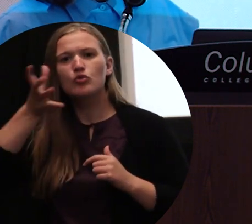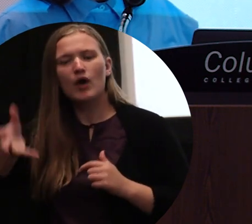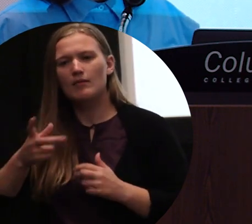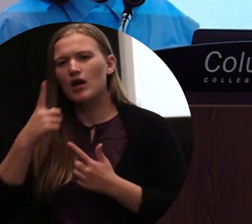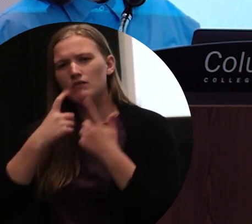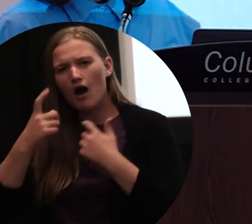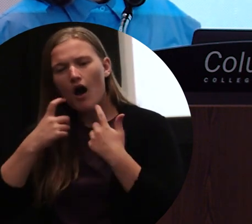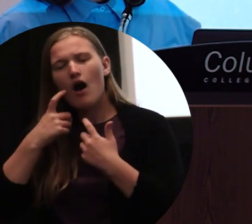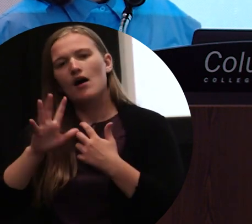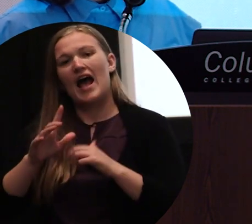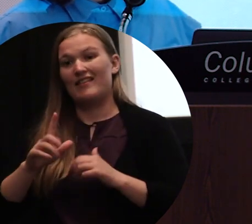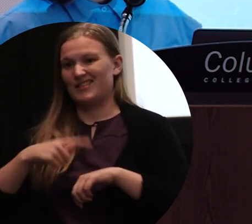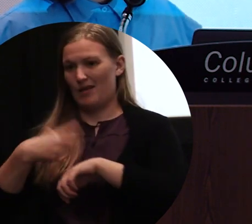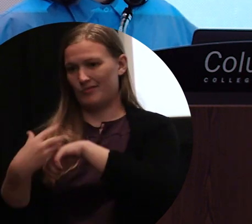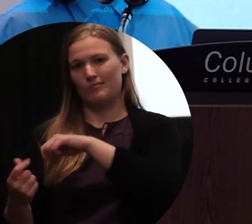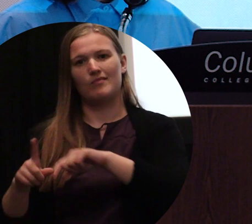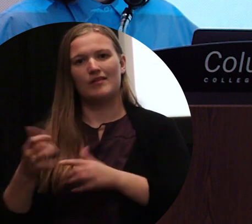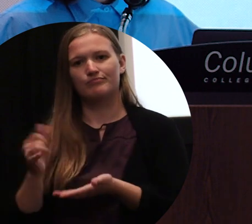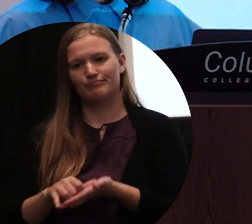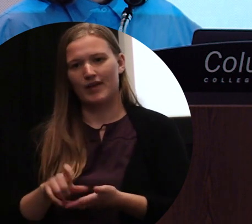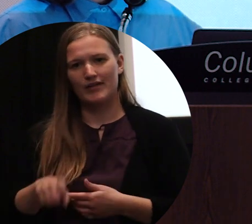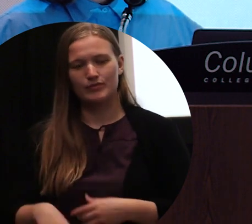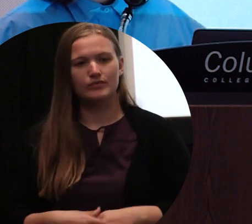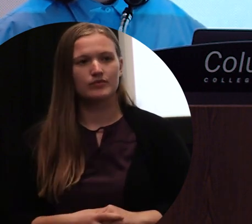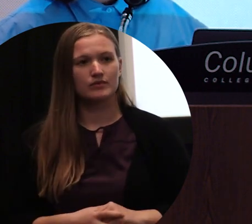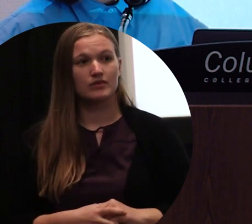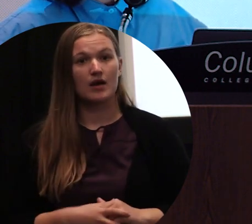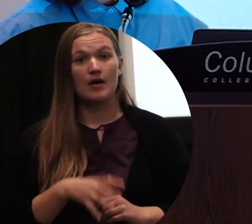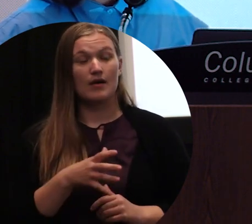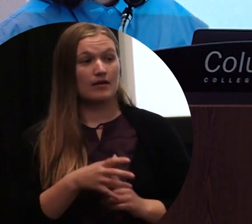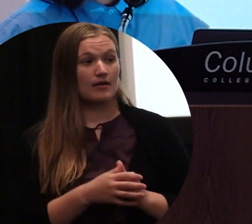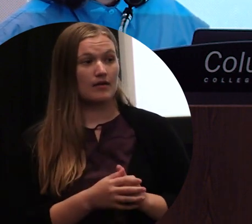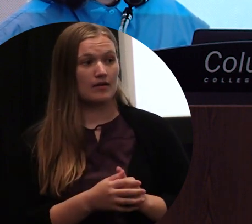My mom texts me, I would like to hear my daughter's voice.